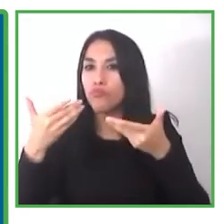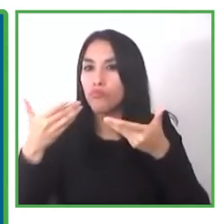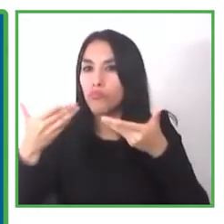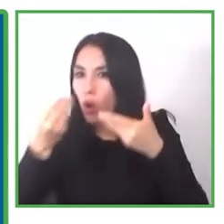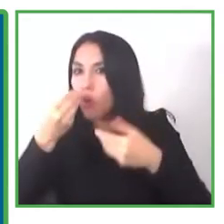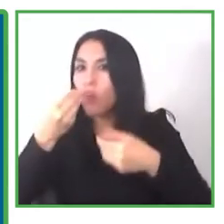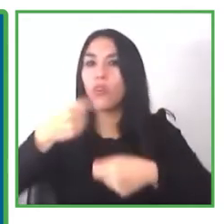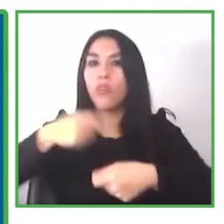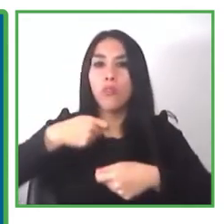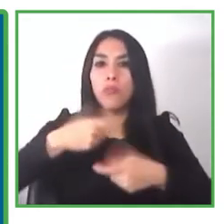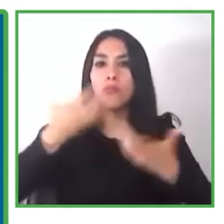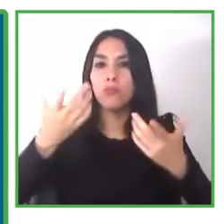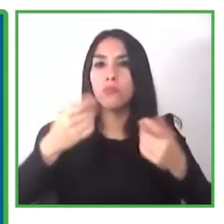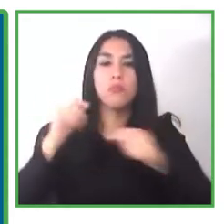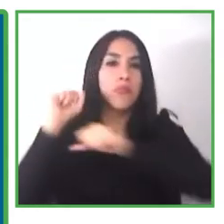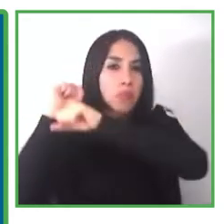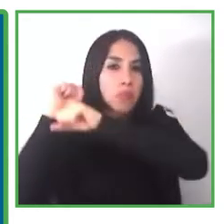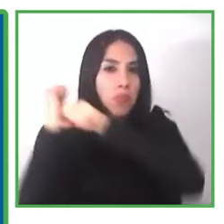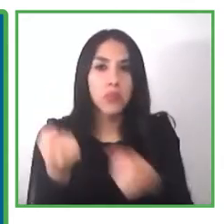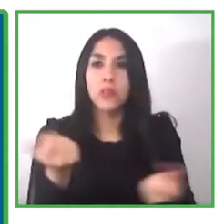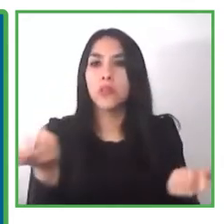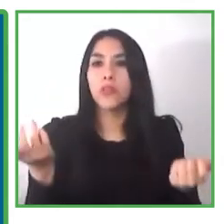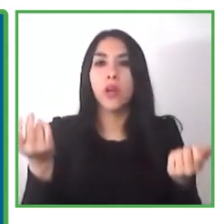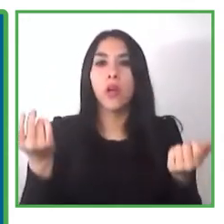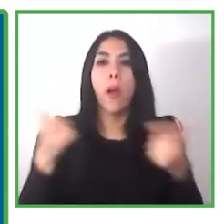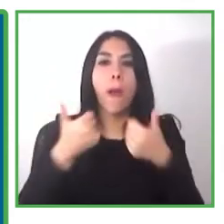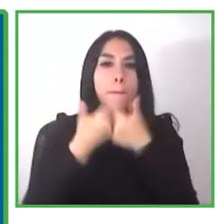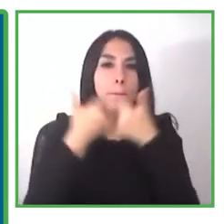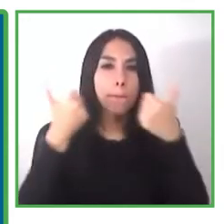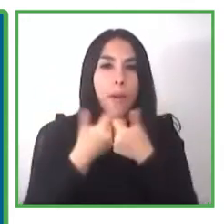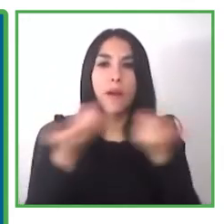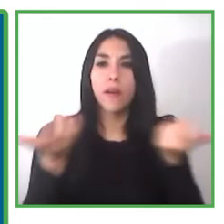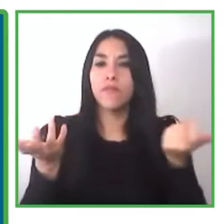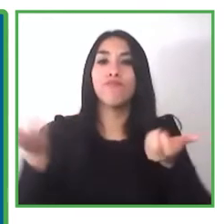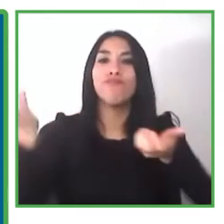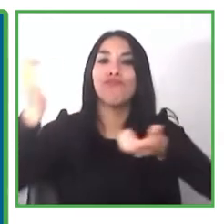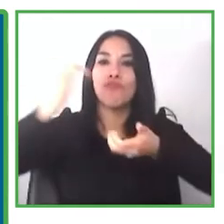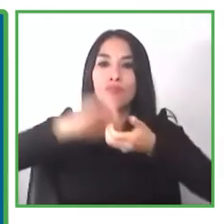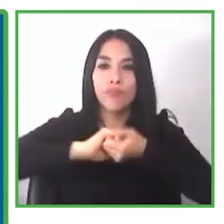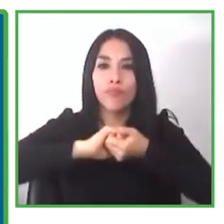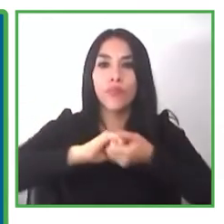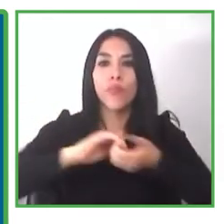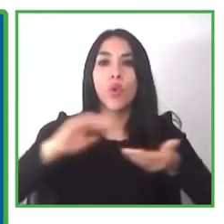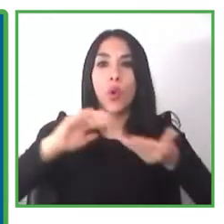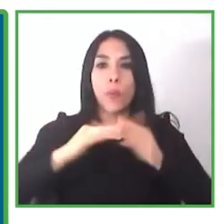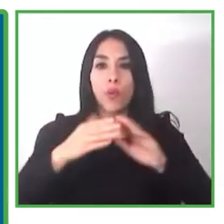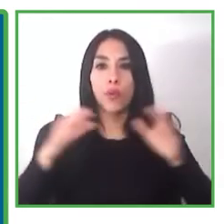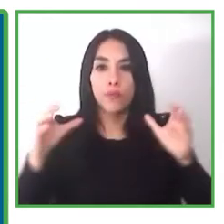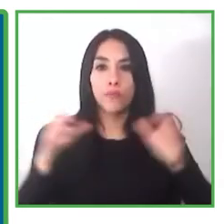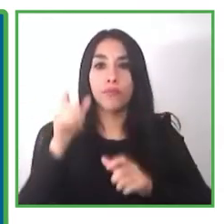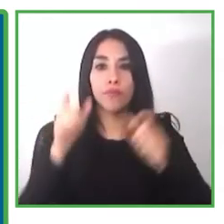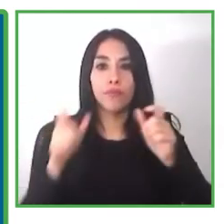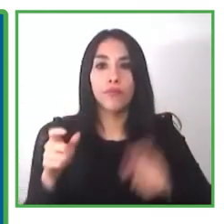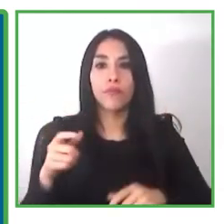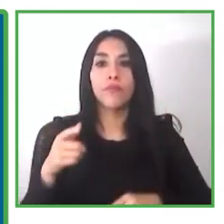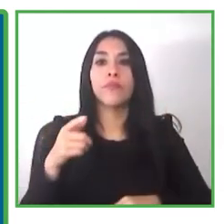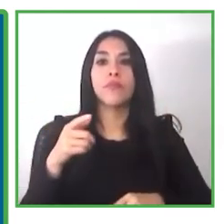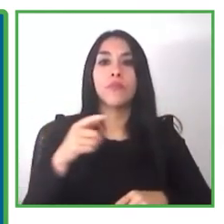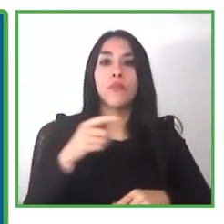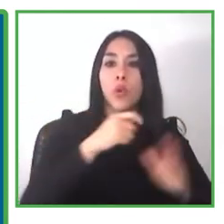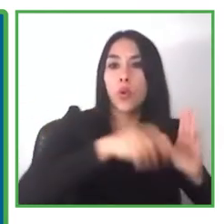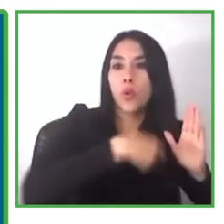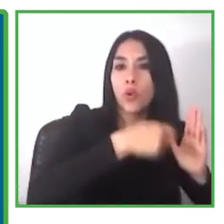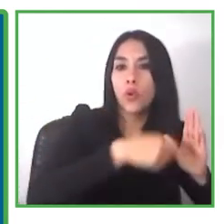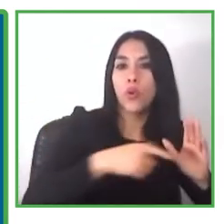games or cricket and with this link with the community this became tighter